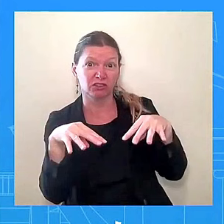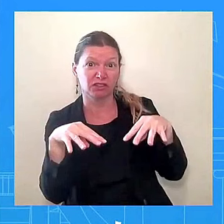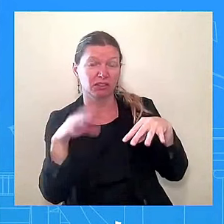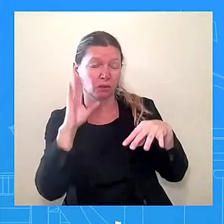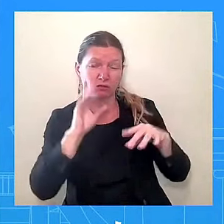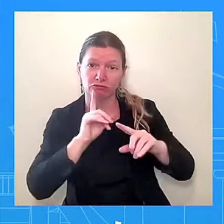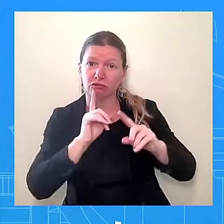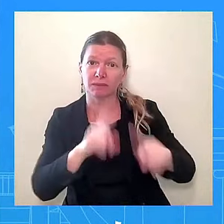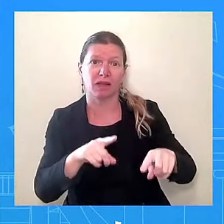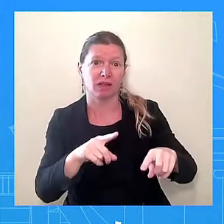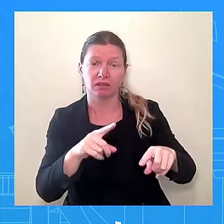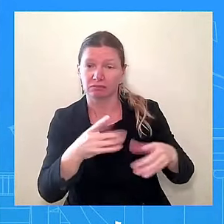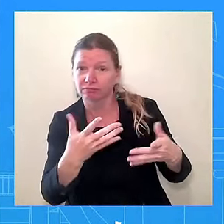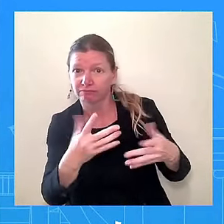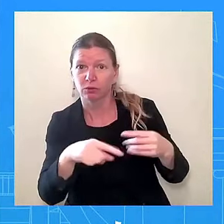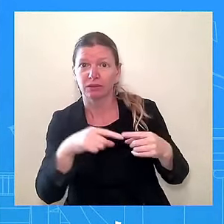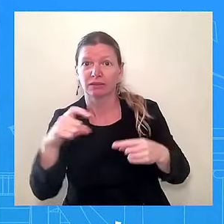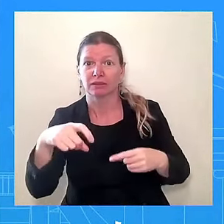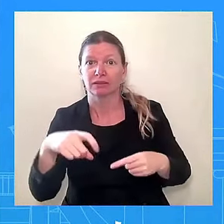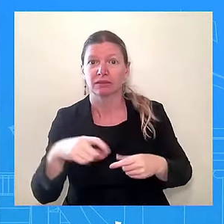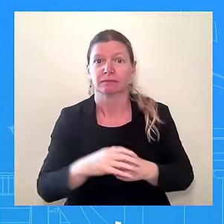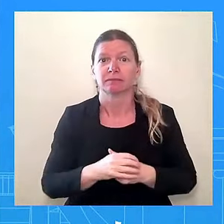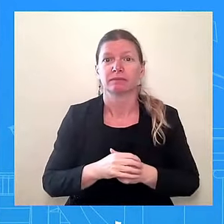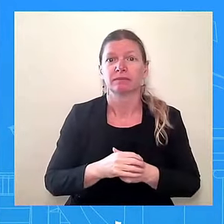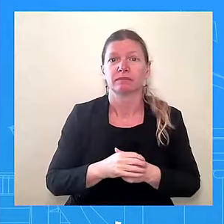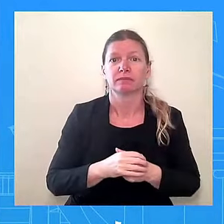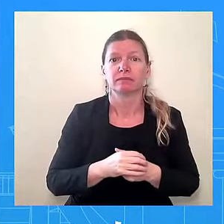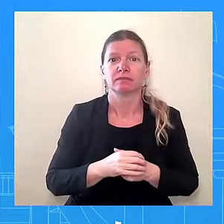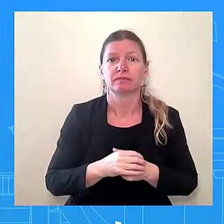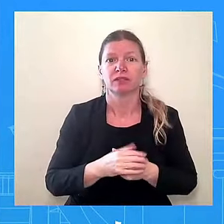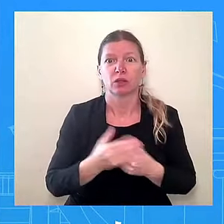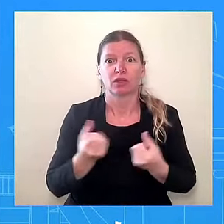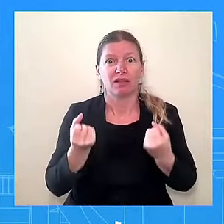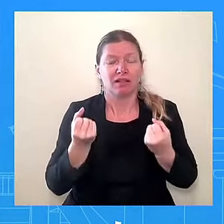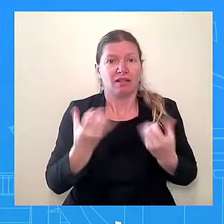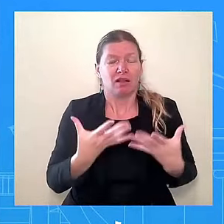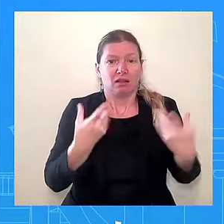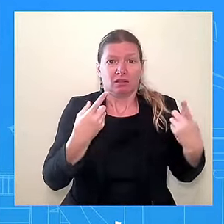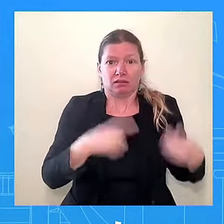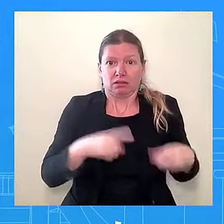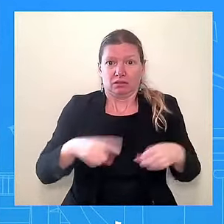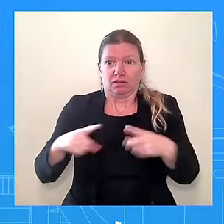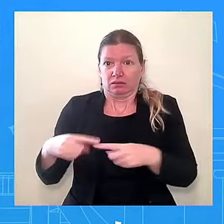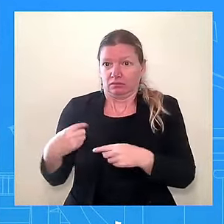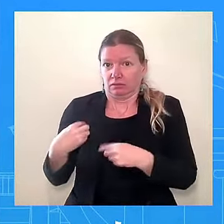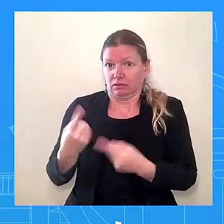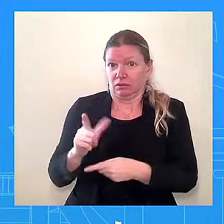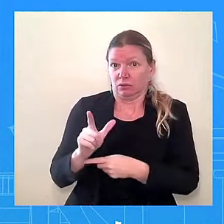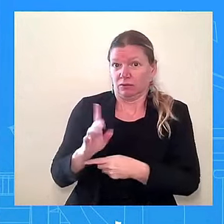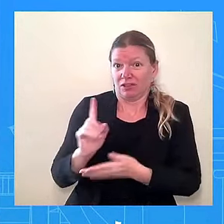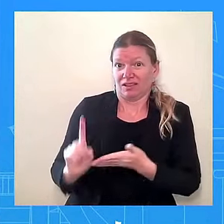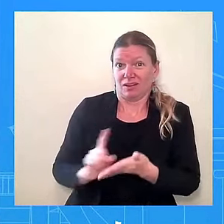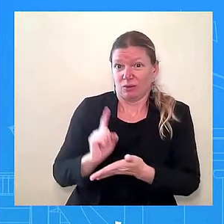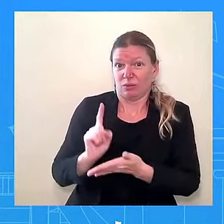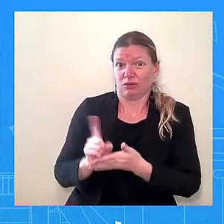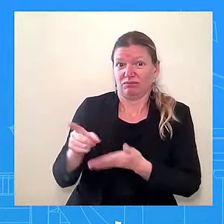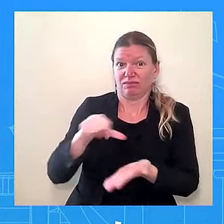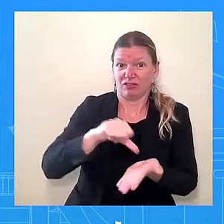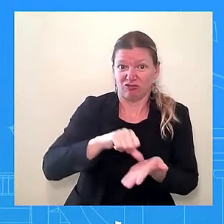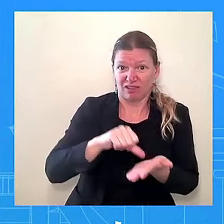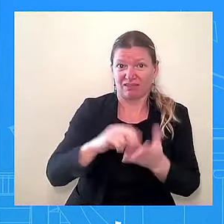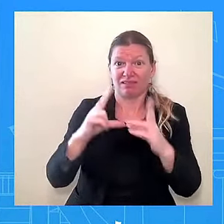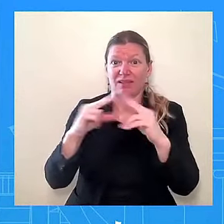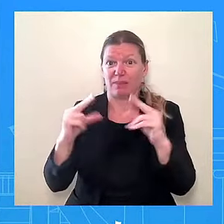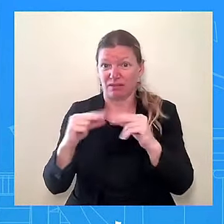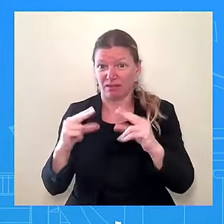occurred in the last 24, 48 hours in Iran and Lebanon. I want to manage expectations here and let you know that